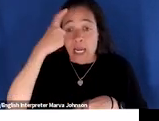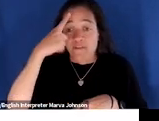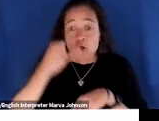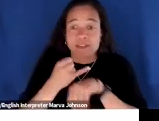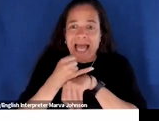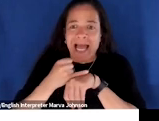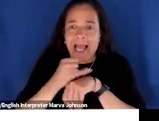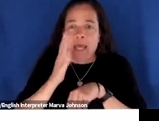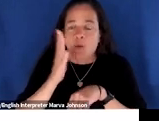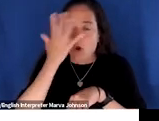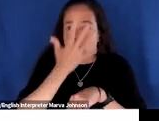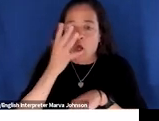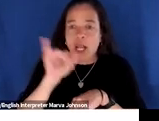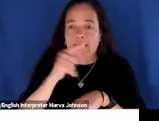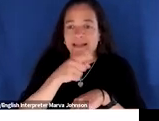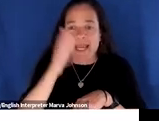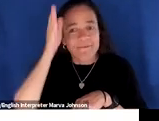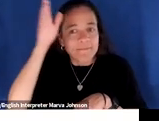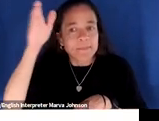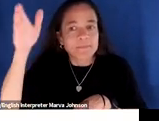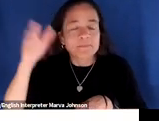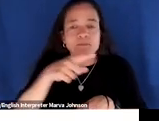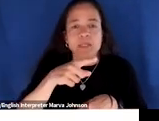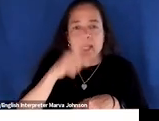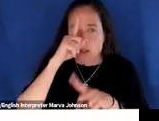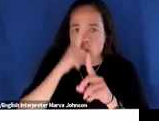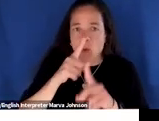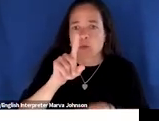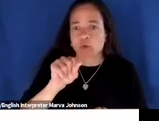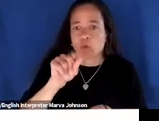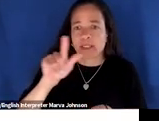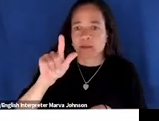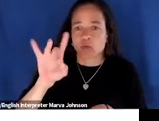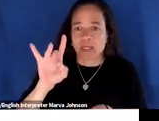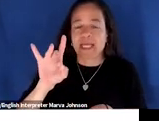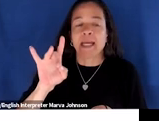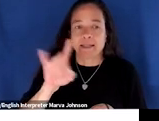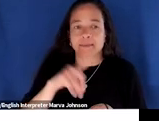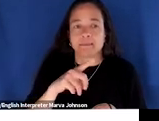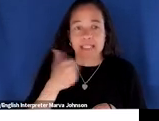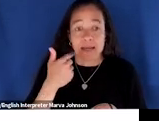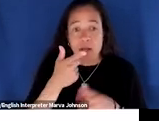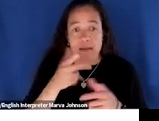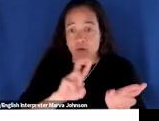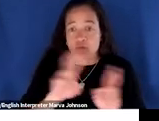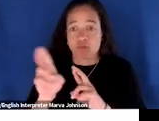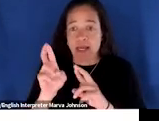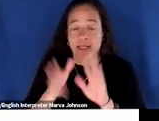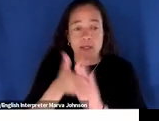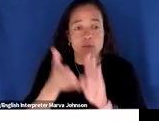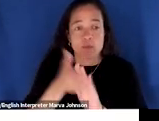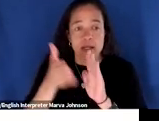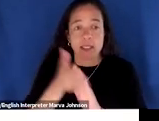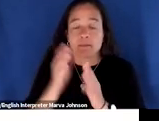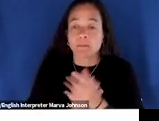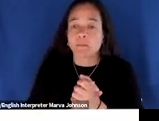like um i think we're they're aiming for 2028 to actually have this thing up and up and running um this is going